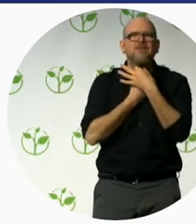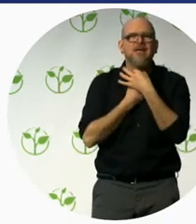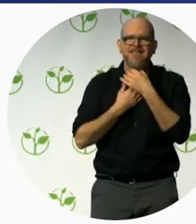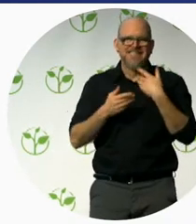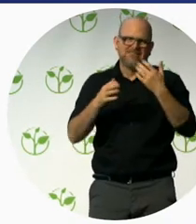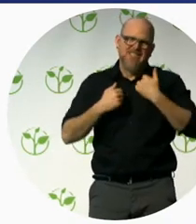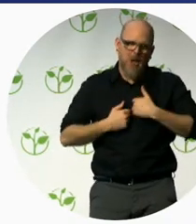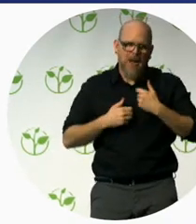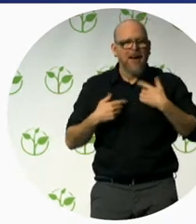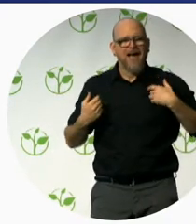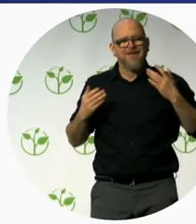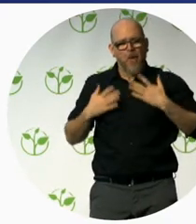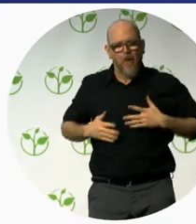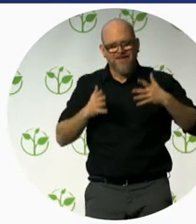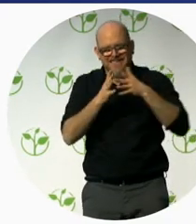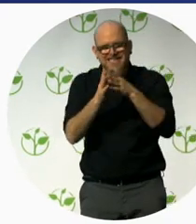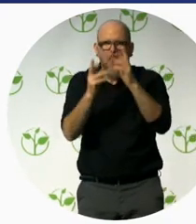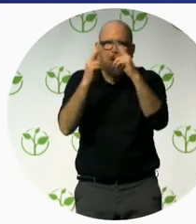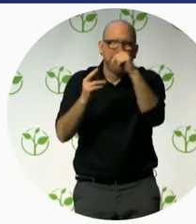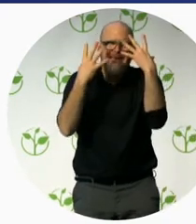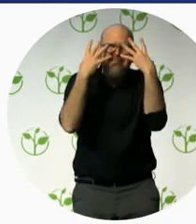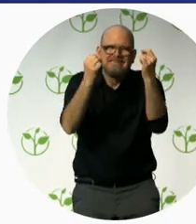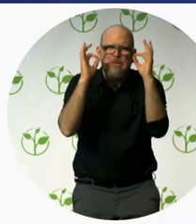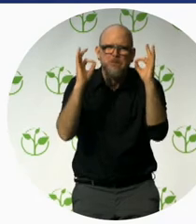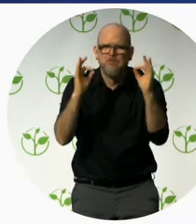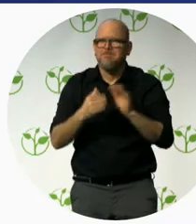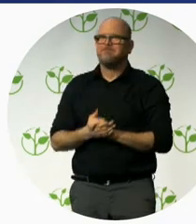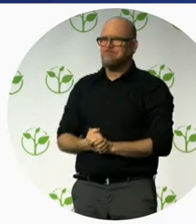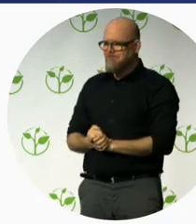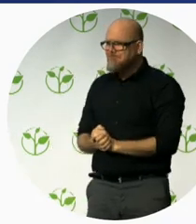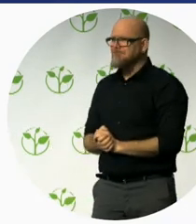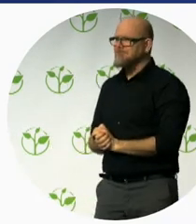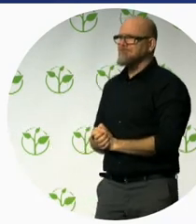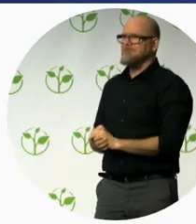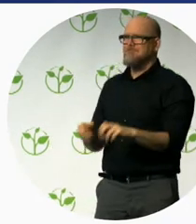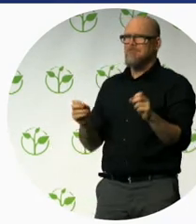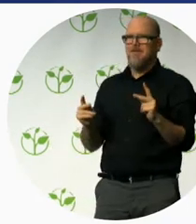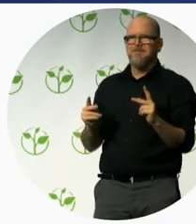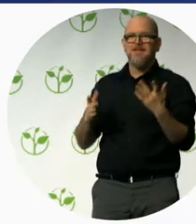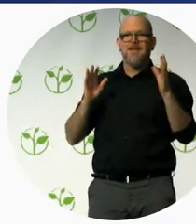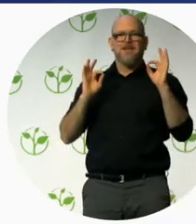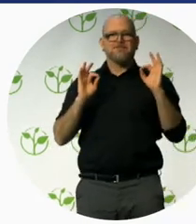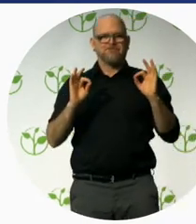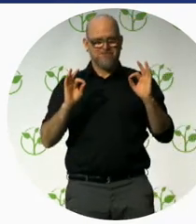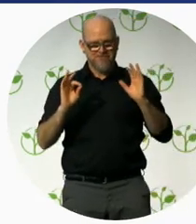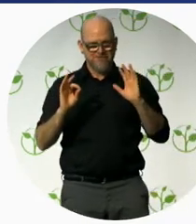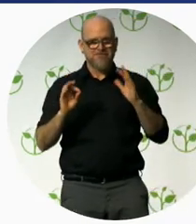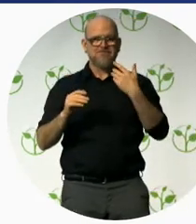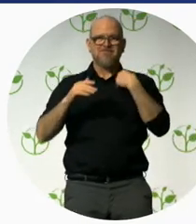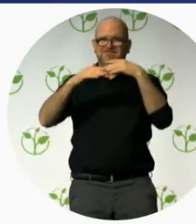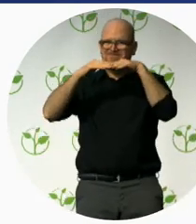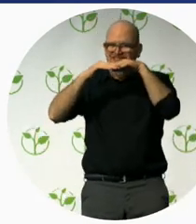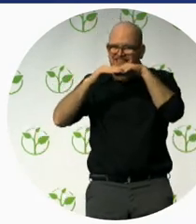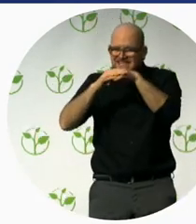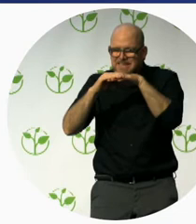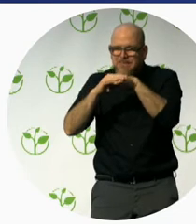everybody can understand so accessing facility means living life to the full sharing spaces